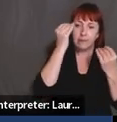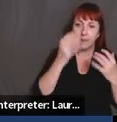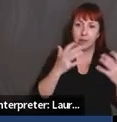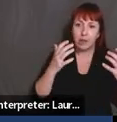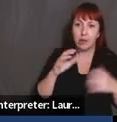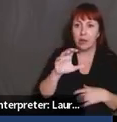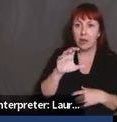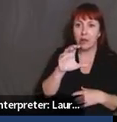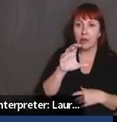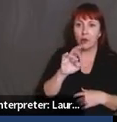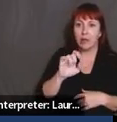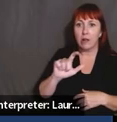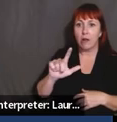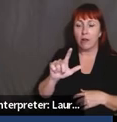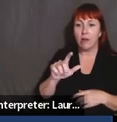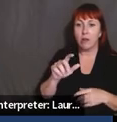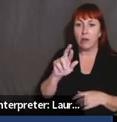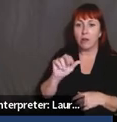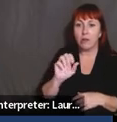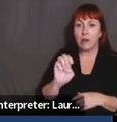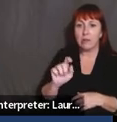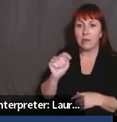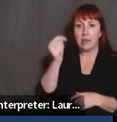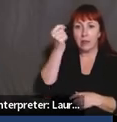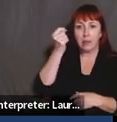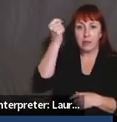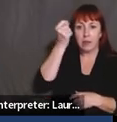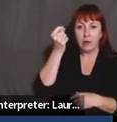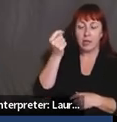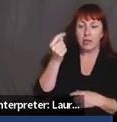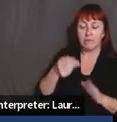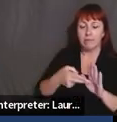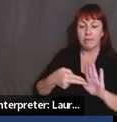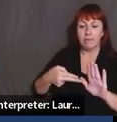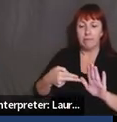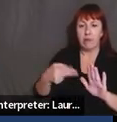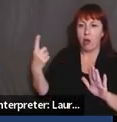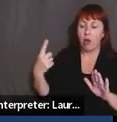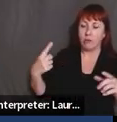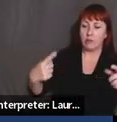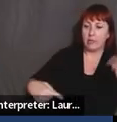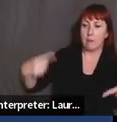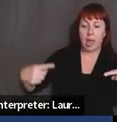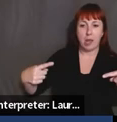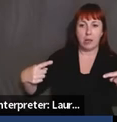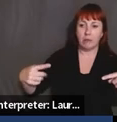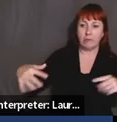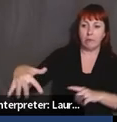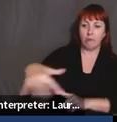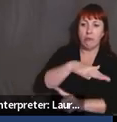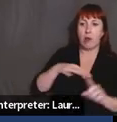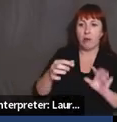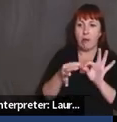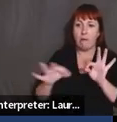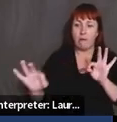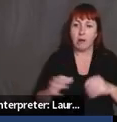race theory and how, like, that's just always been like some type of, of debate. Um, and just, like,